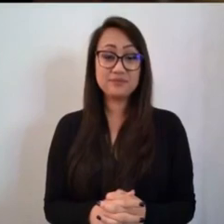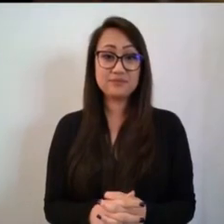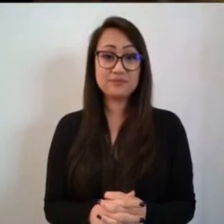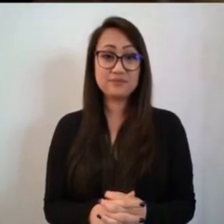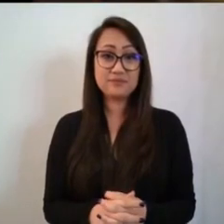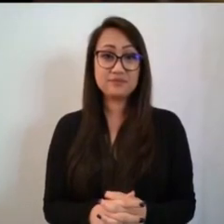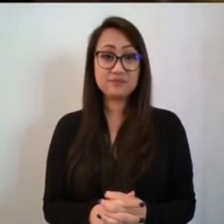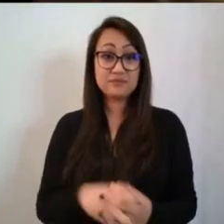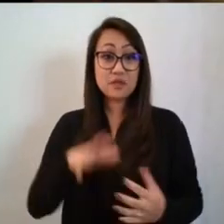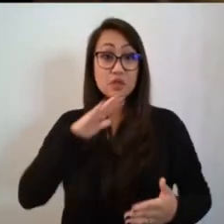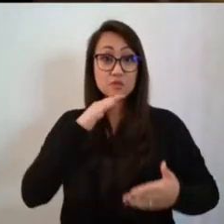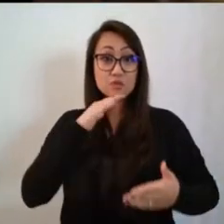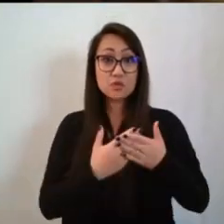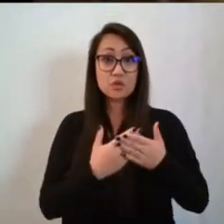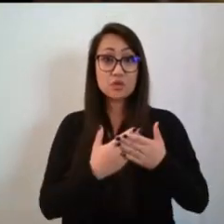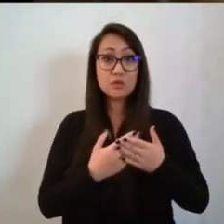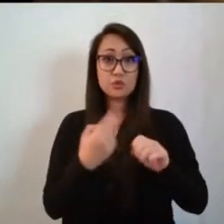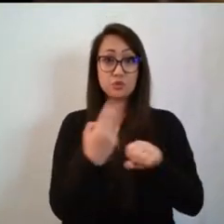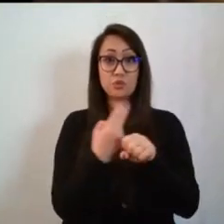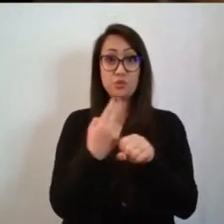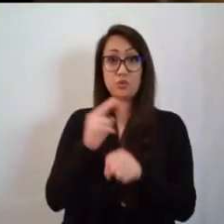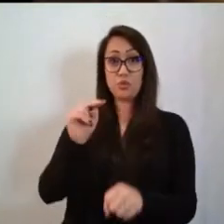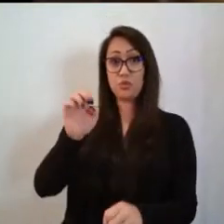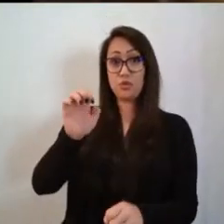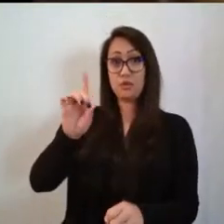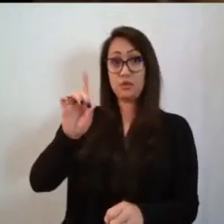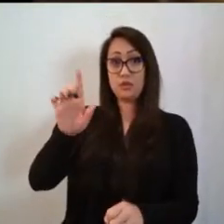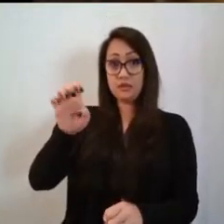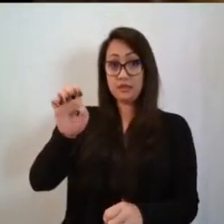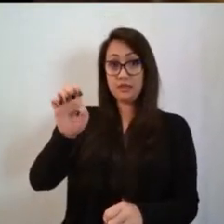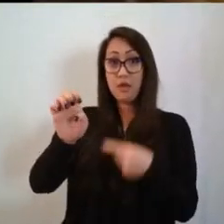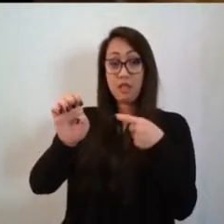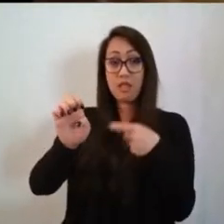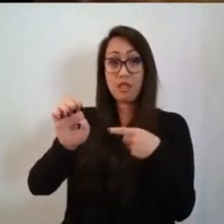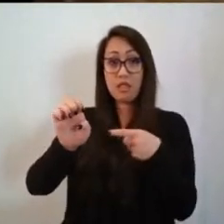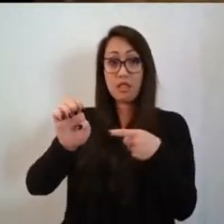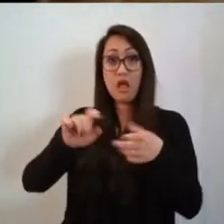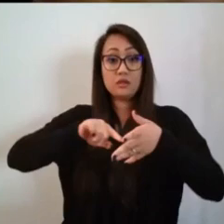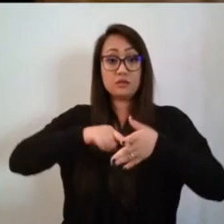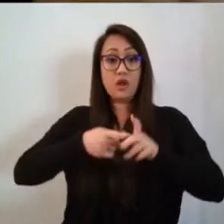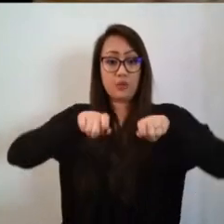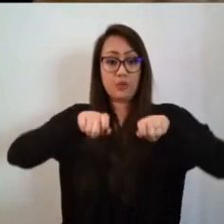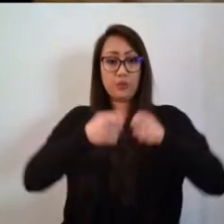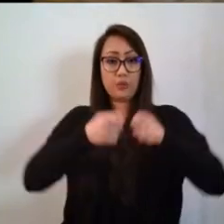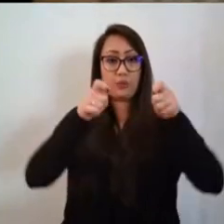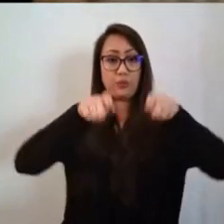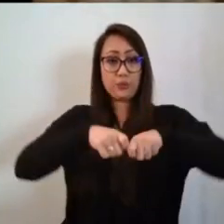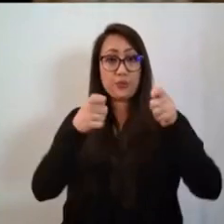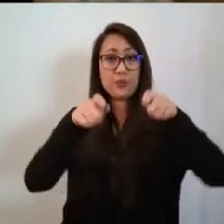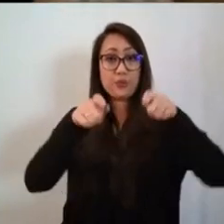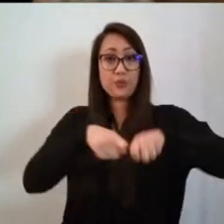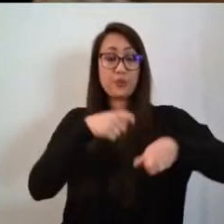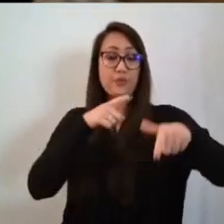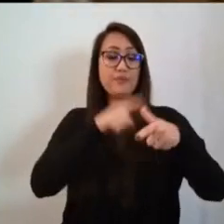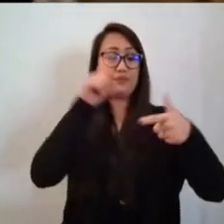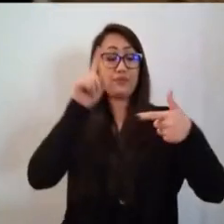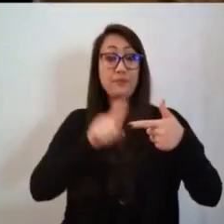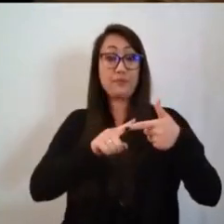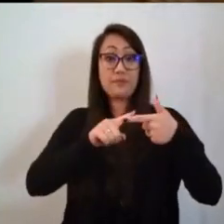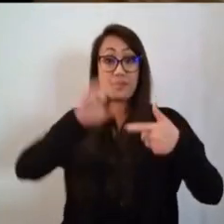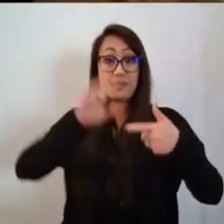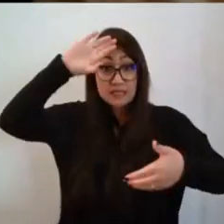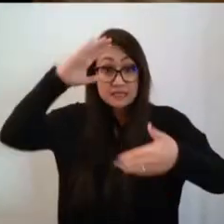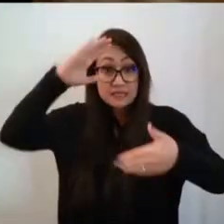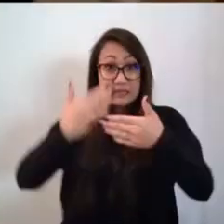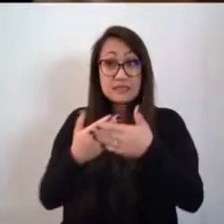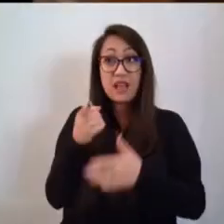And his daughter took her needle and began stitching. And his son took his barlow knife and started whittling.